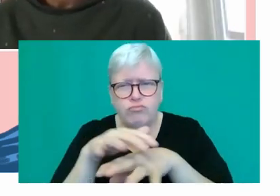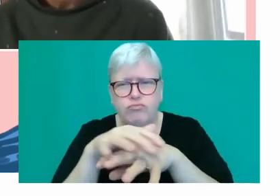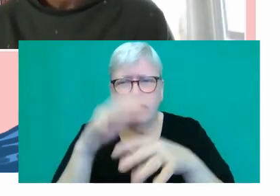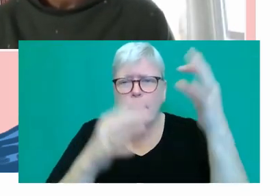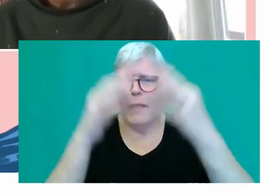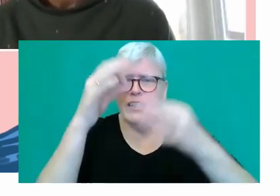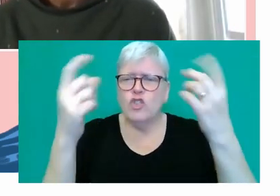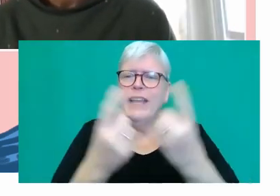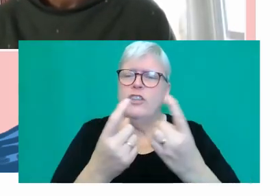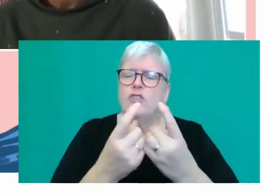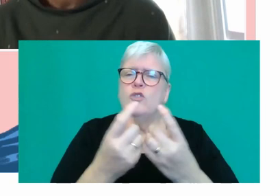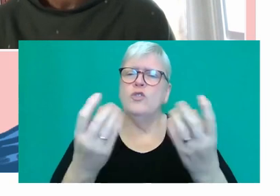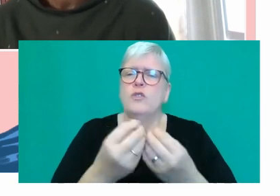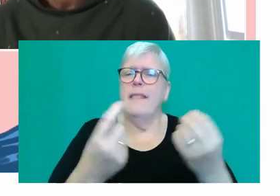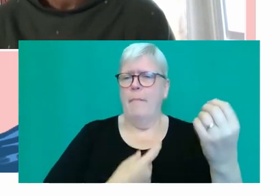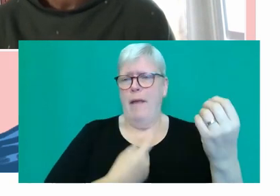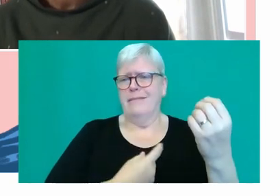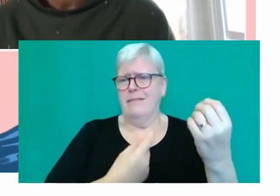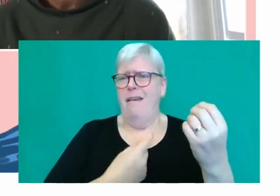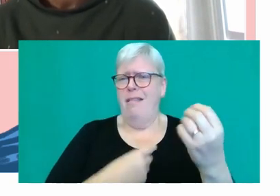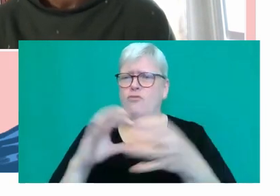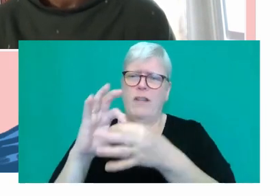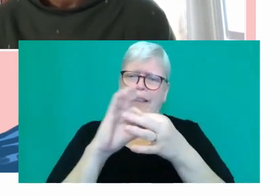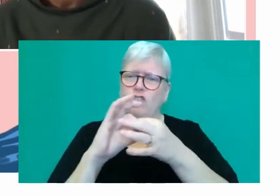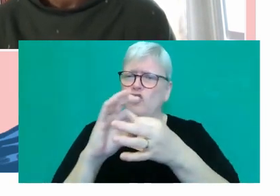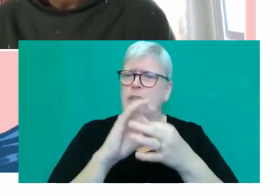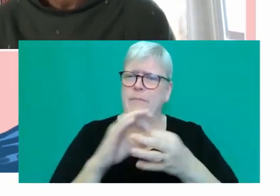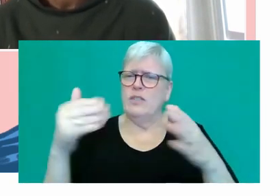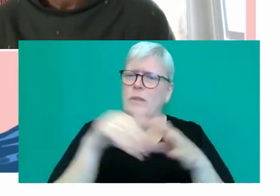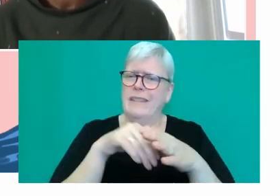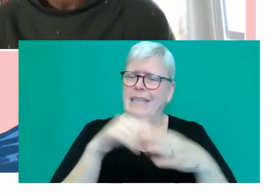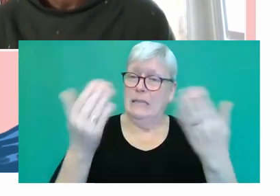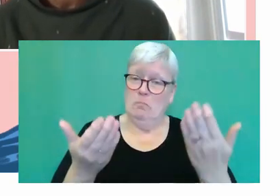sort of very personal relation, but relationship based narratives?